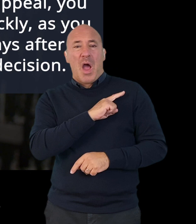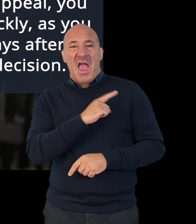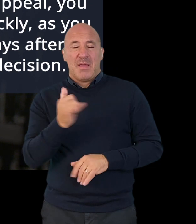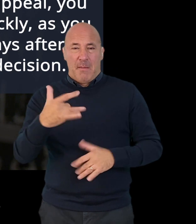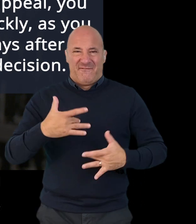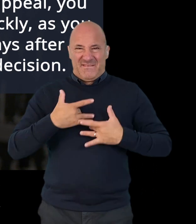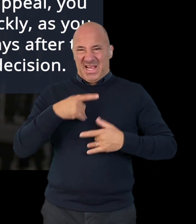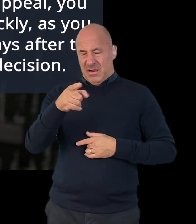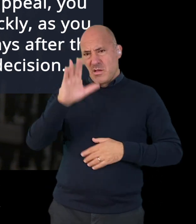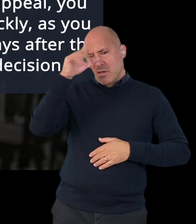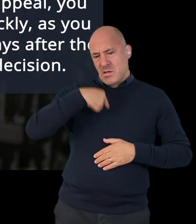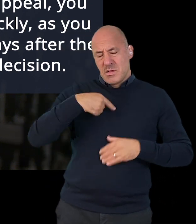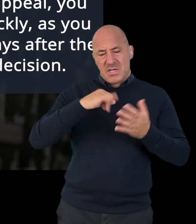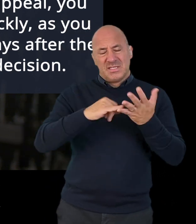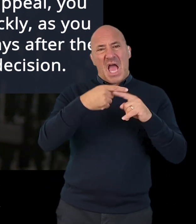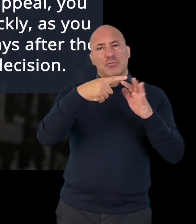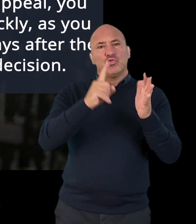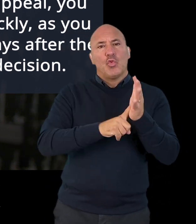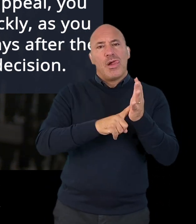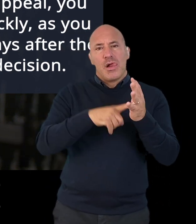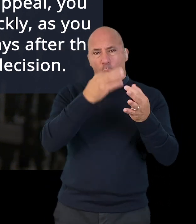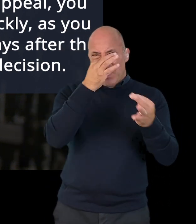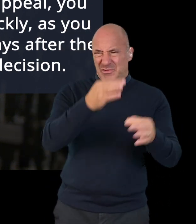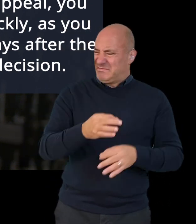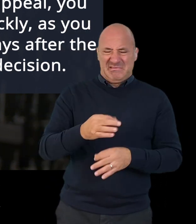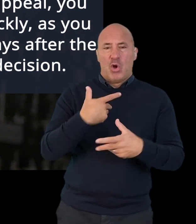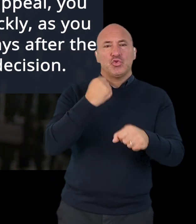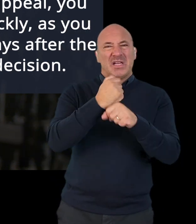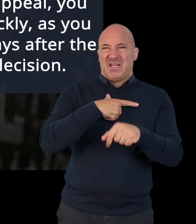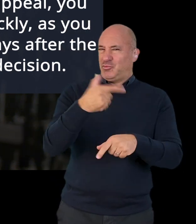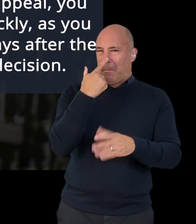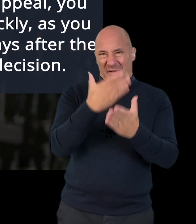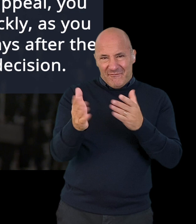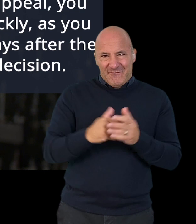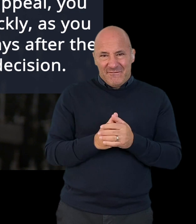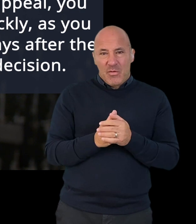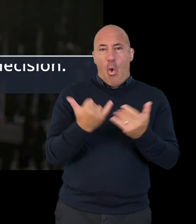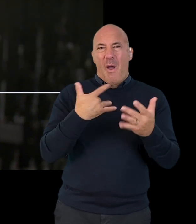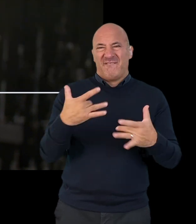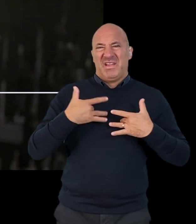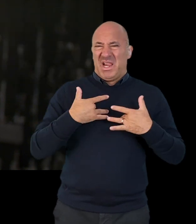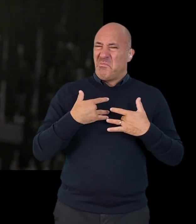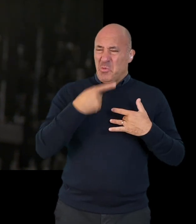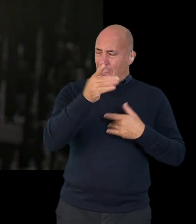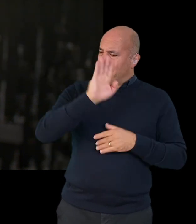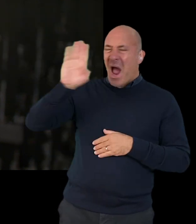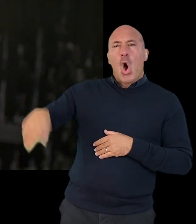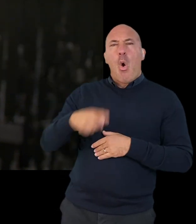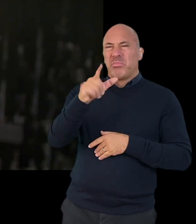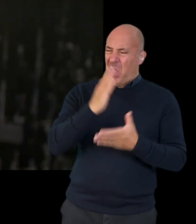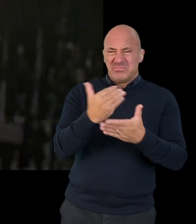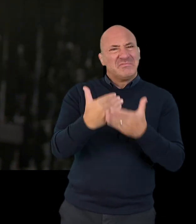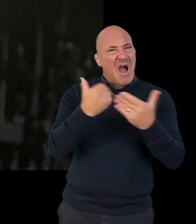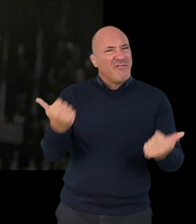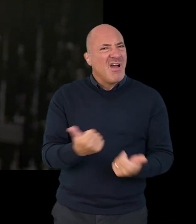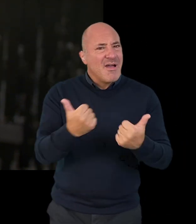refuse your claim is because either they do not believe your sexual orientation or gender identity or they believe but they think you